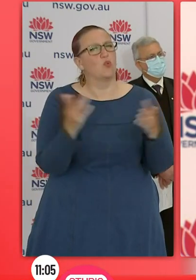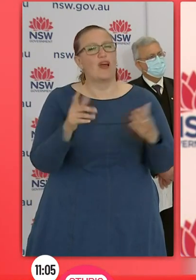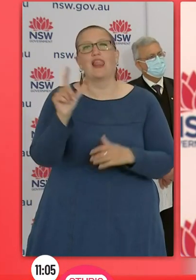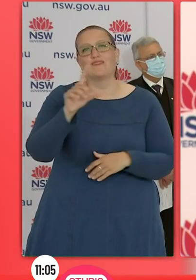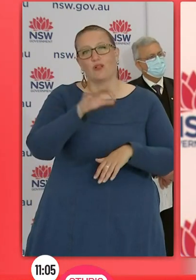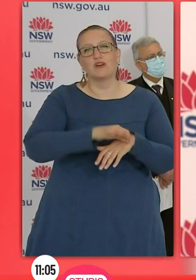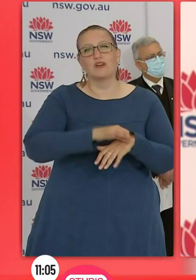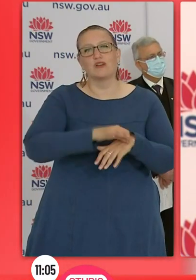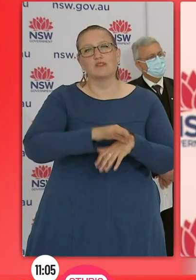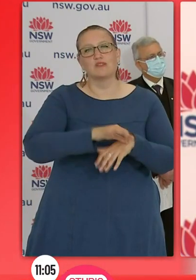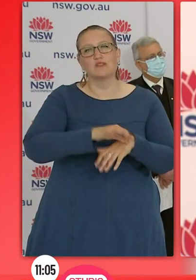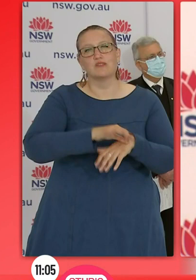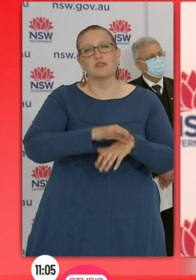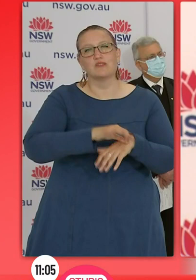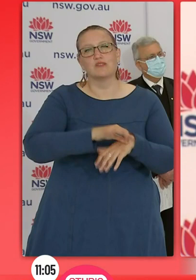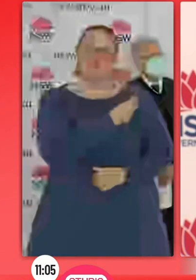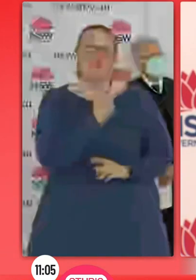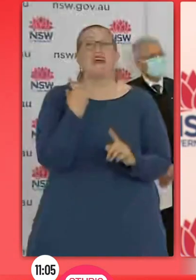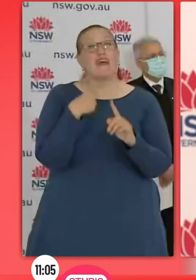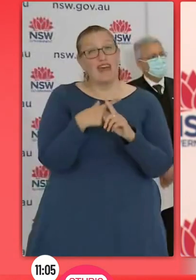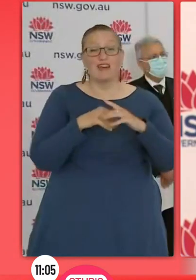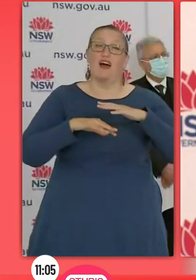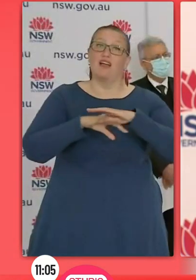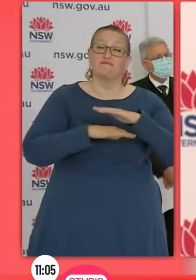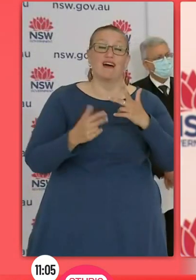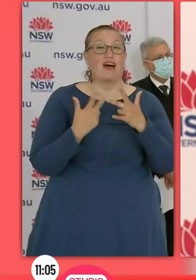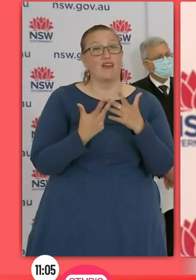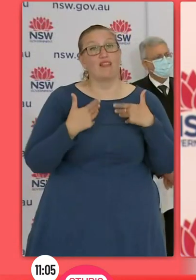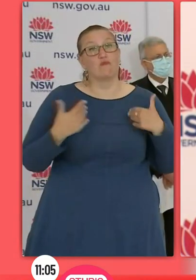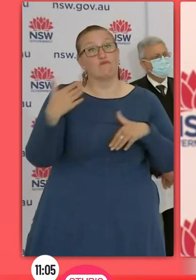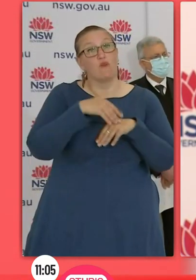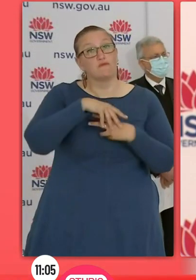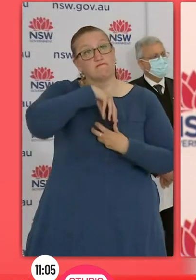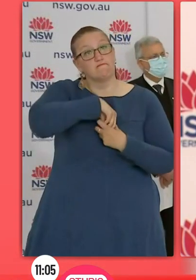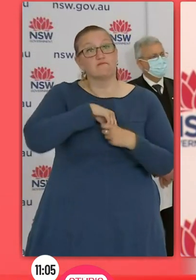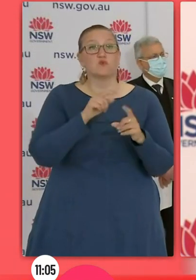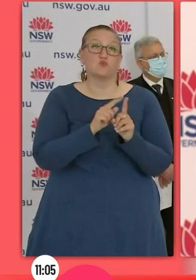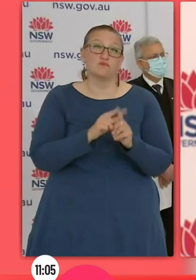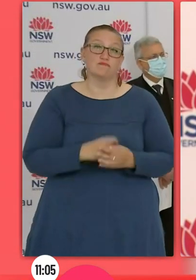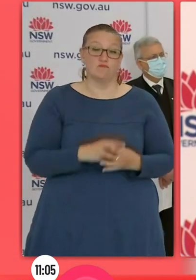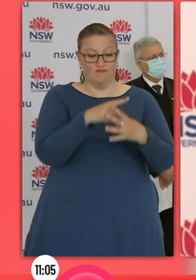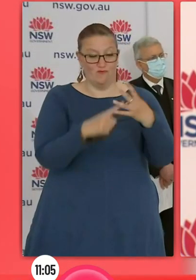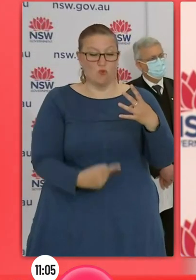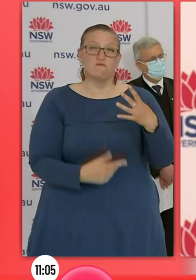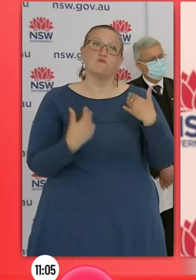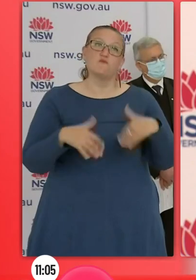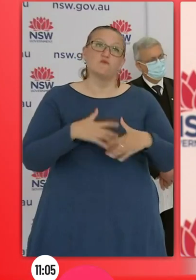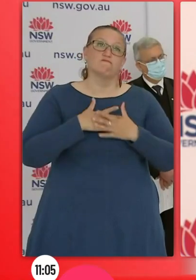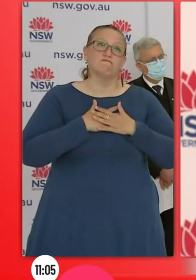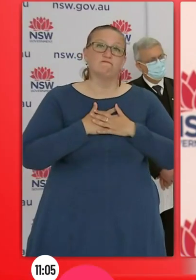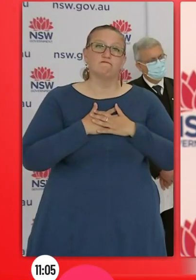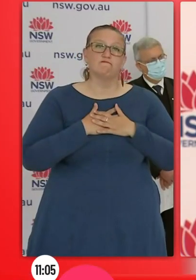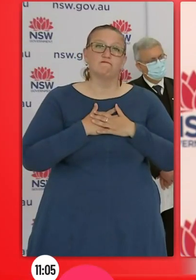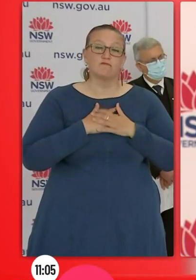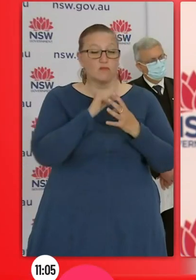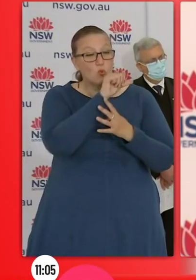She was not vaccinated and also had underlying health conditions. And on behalf of NSW Health, I extend